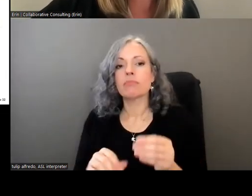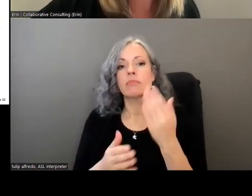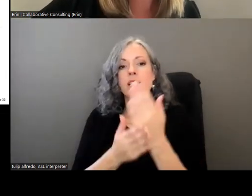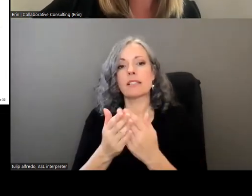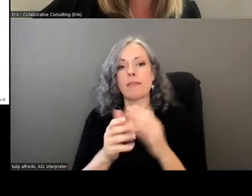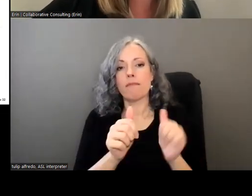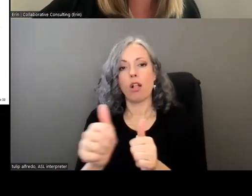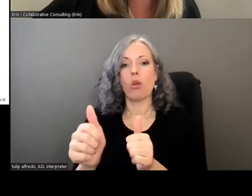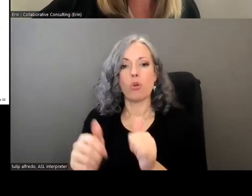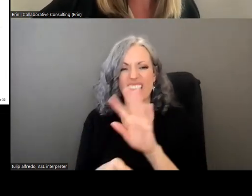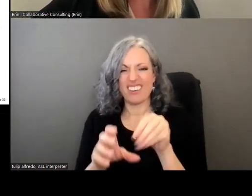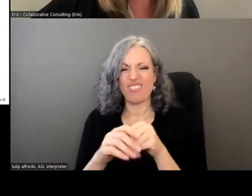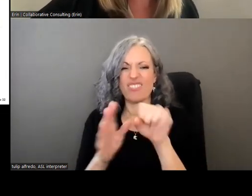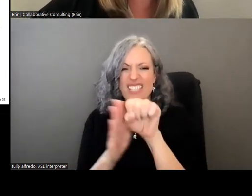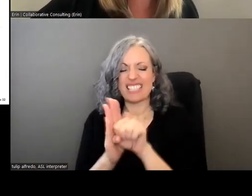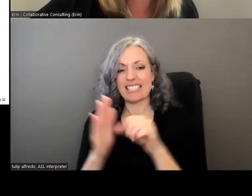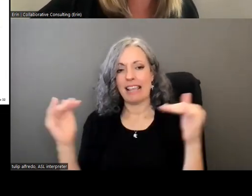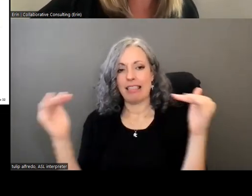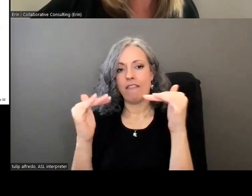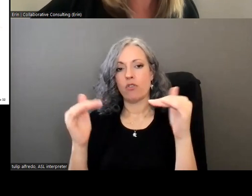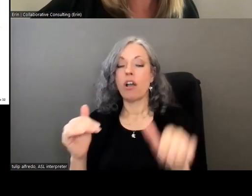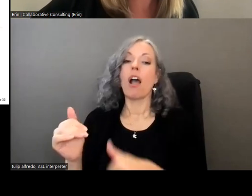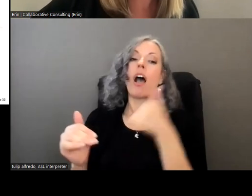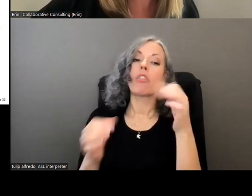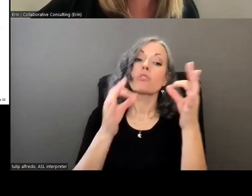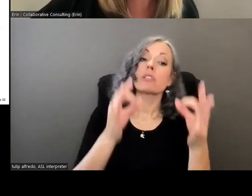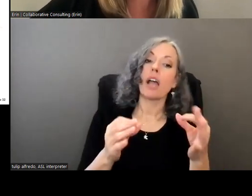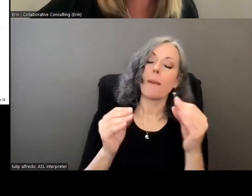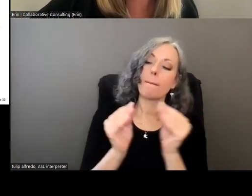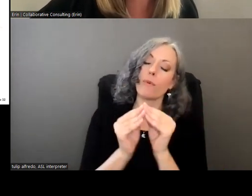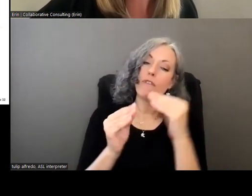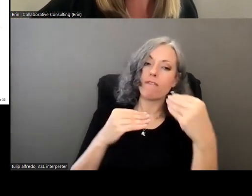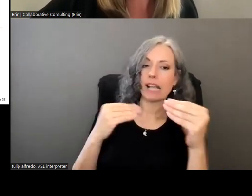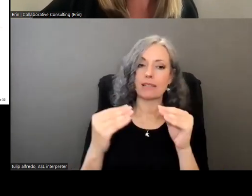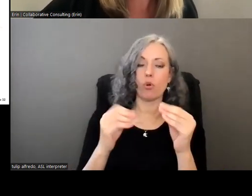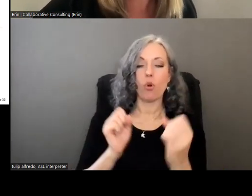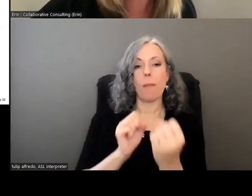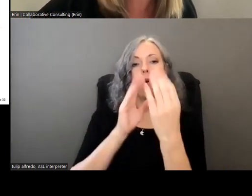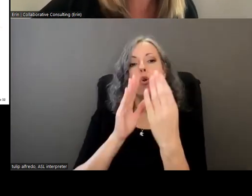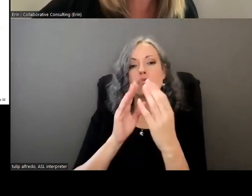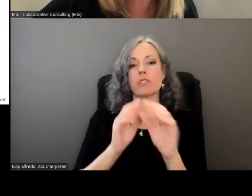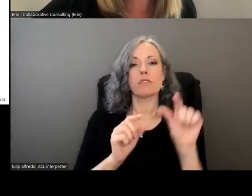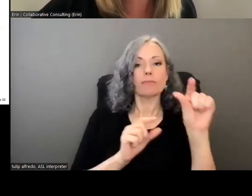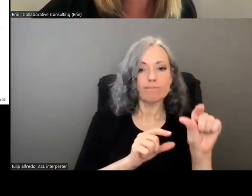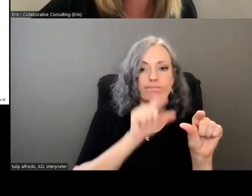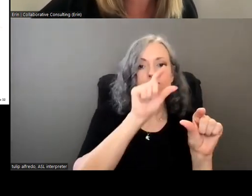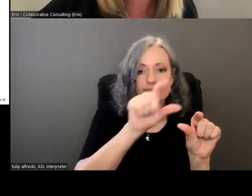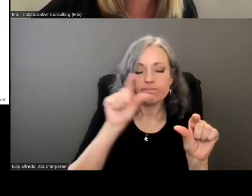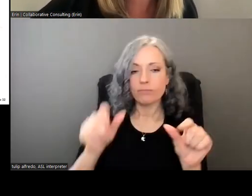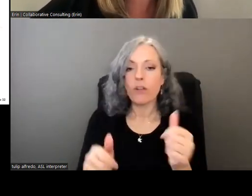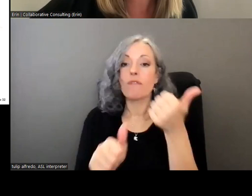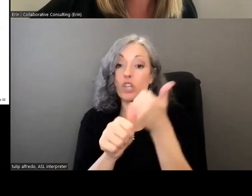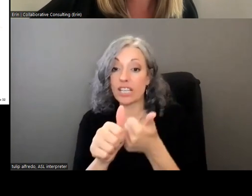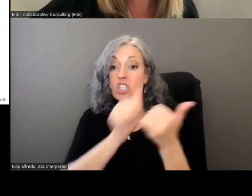formula that's used at the state level others choose to take a more flexible approach to try and allocate resources less stringently based on each county and